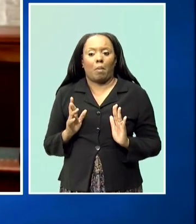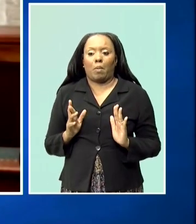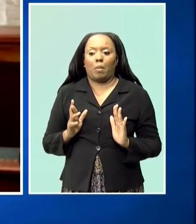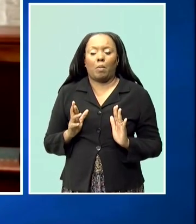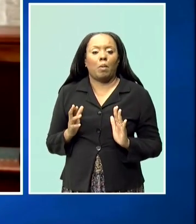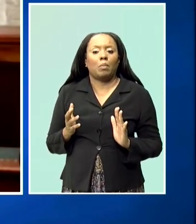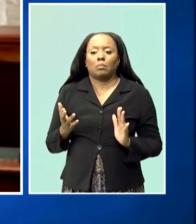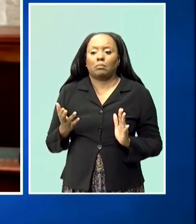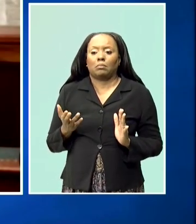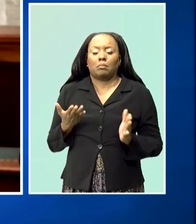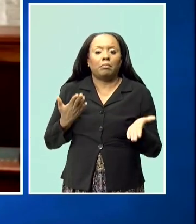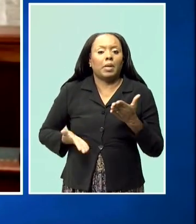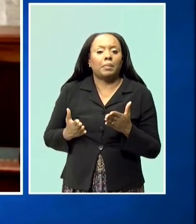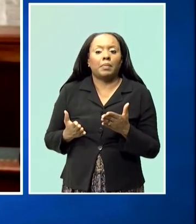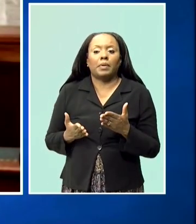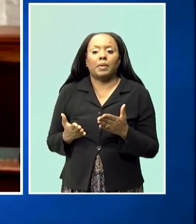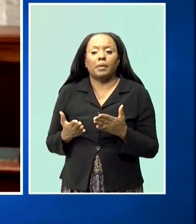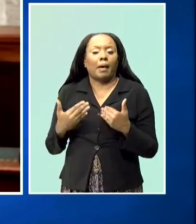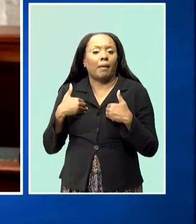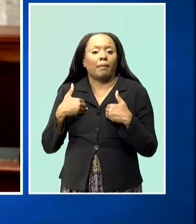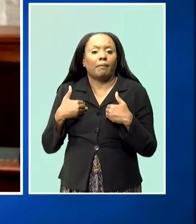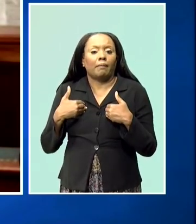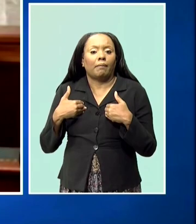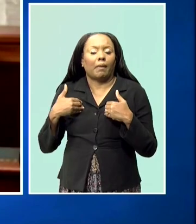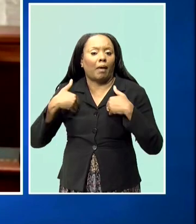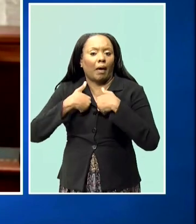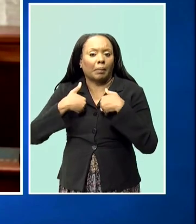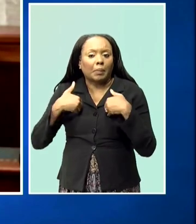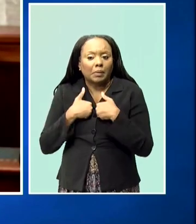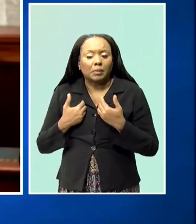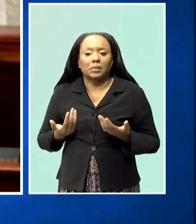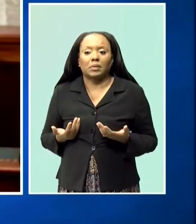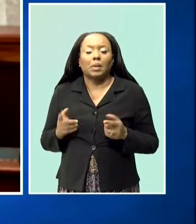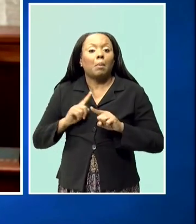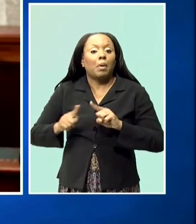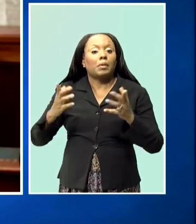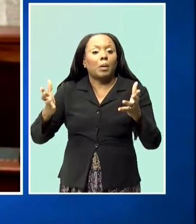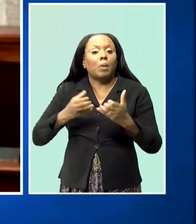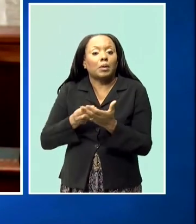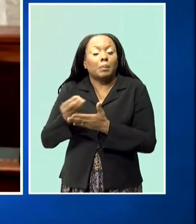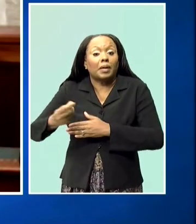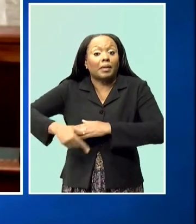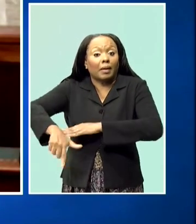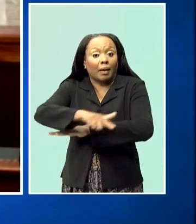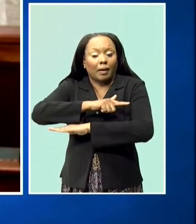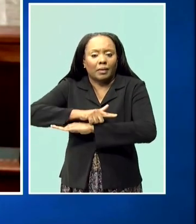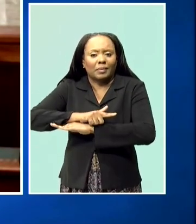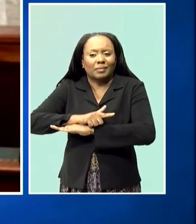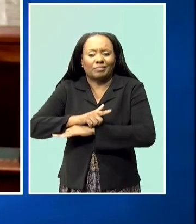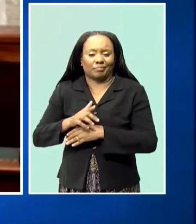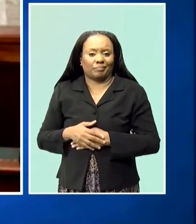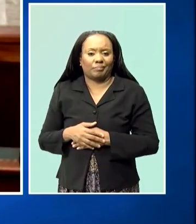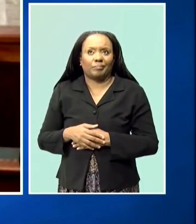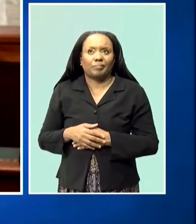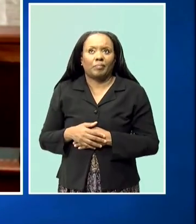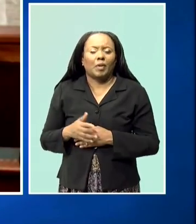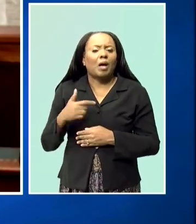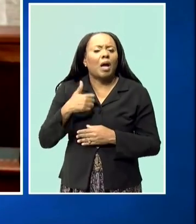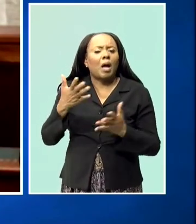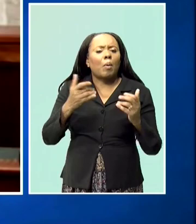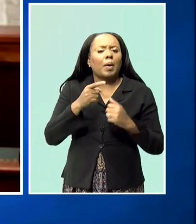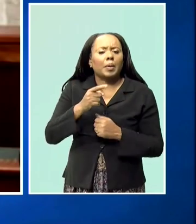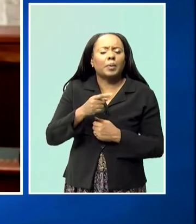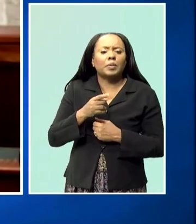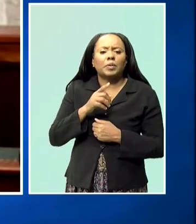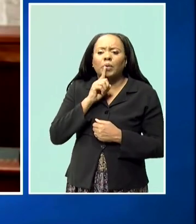whatever aspects of agriculture they will desire. And so I'm going to ask the minister, please, at some point in time to give me a hearing because